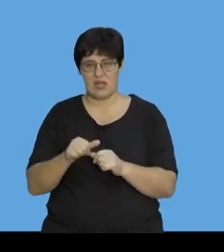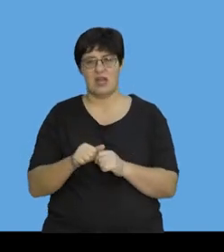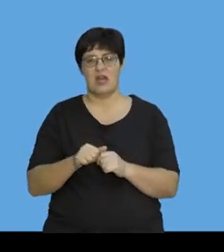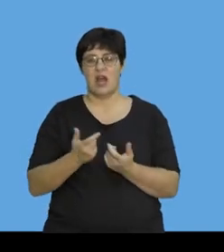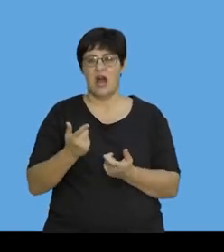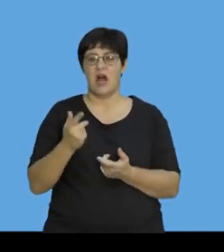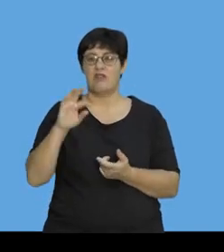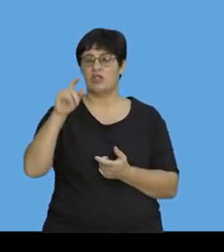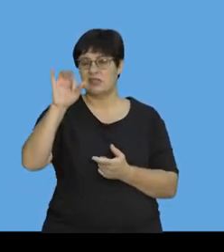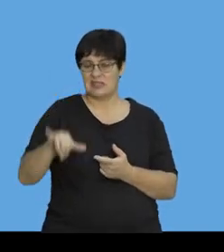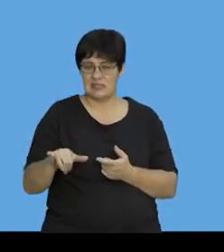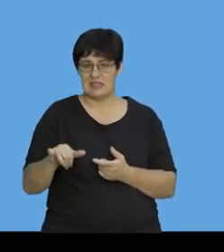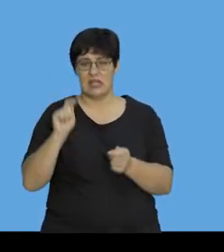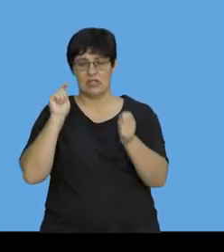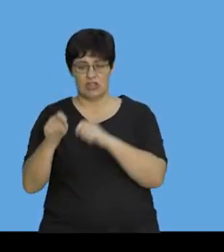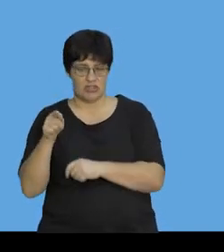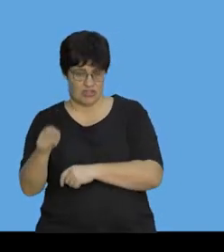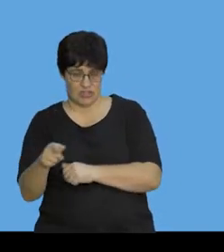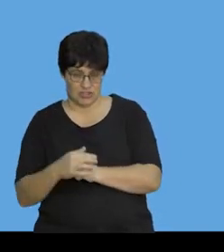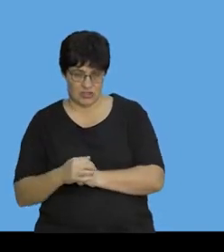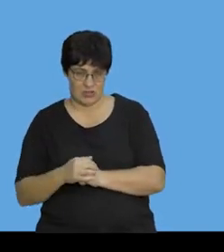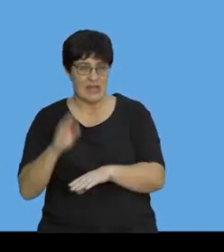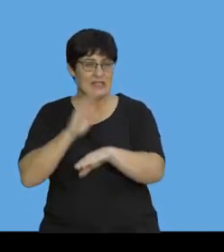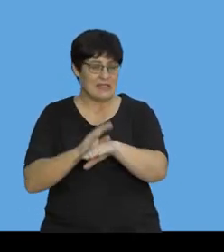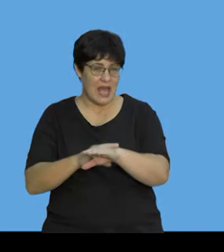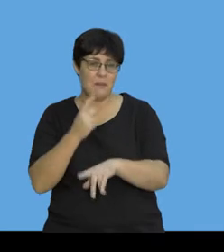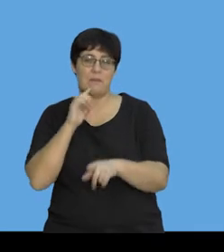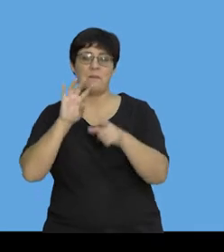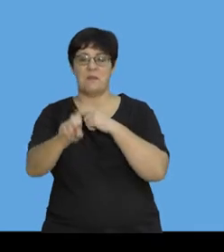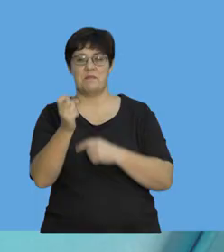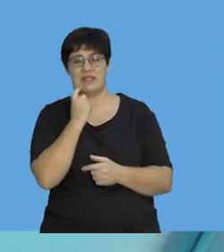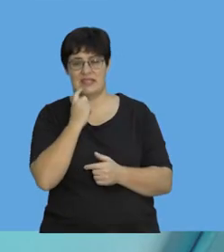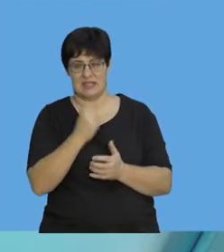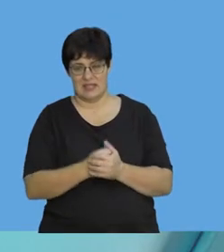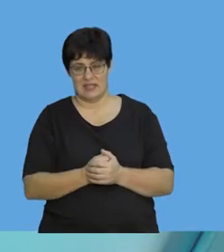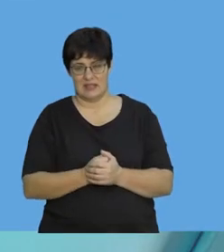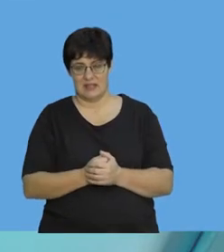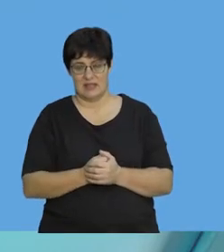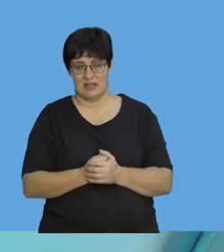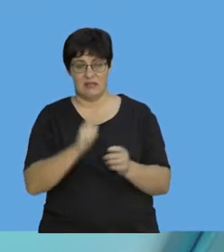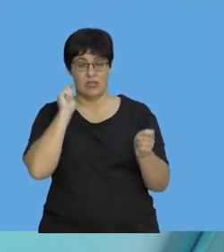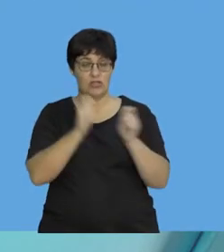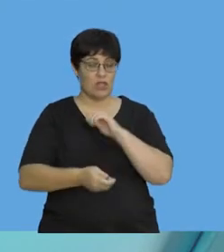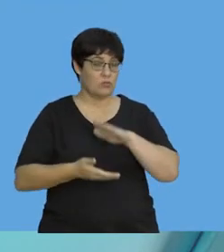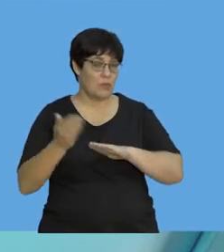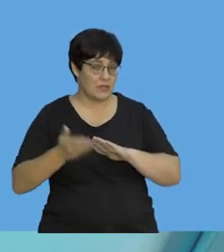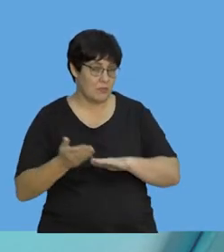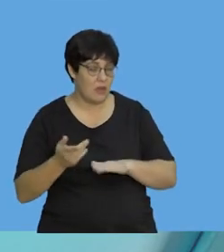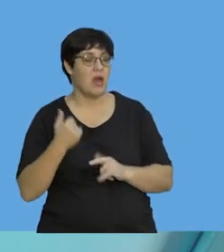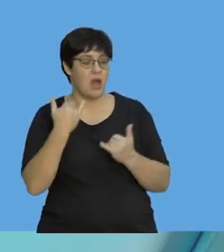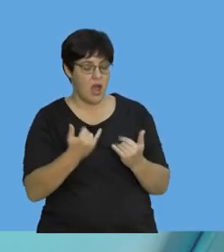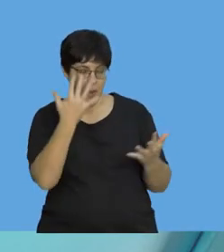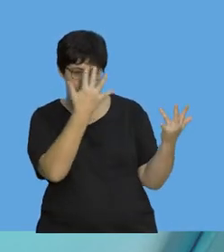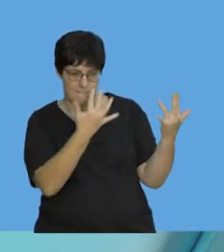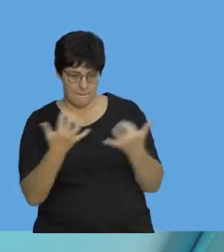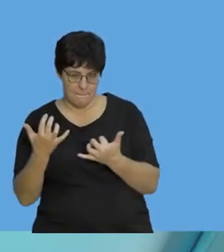measure the change in velocity of an object. It's easy to see the time. So, using change in momentum, we